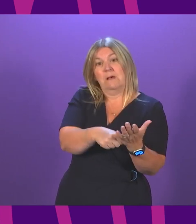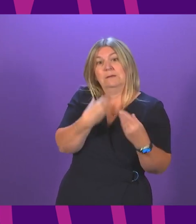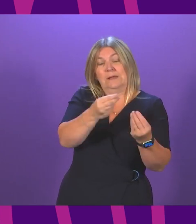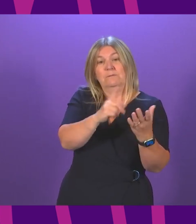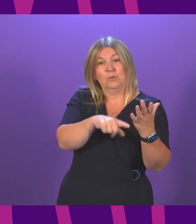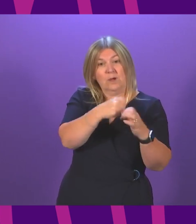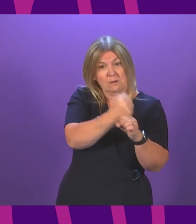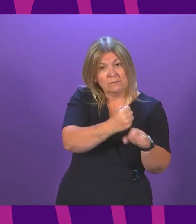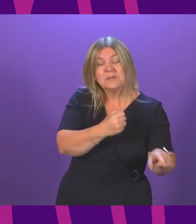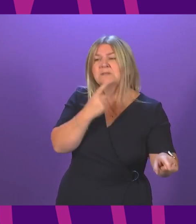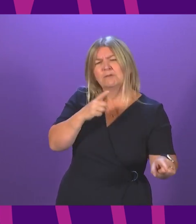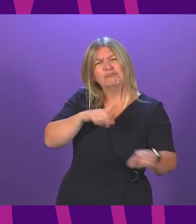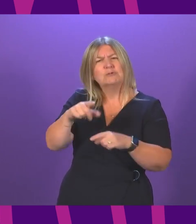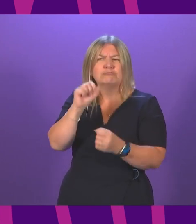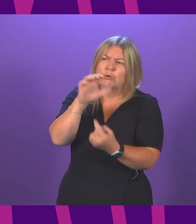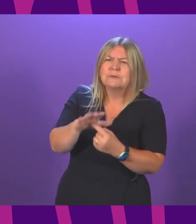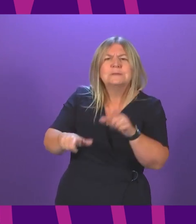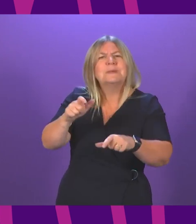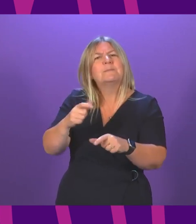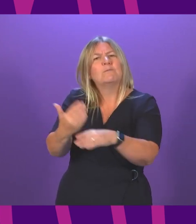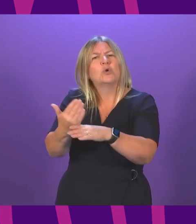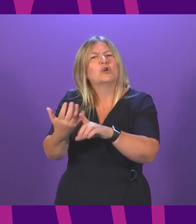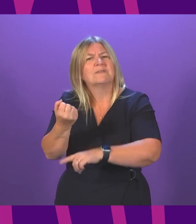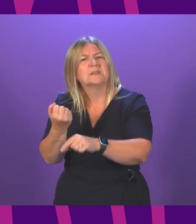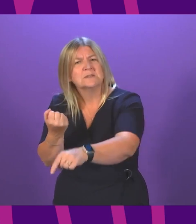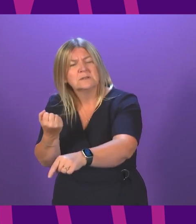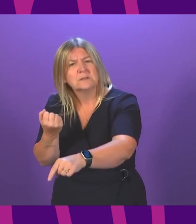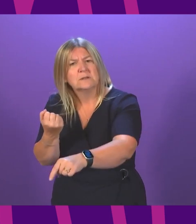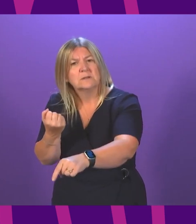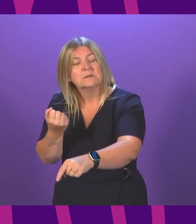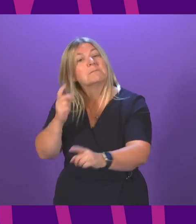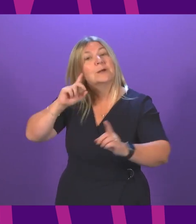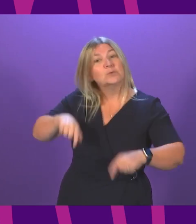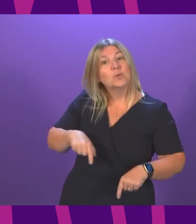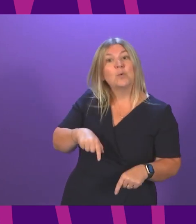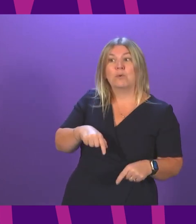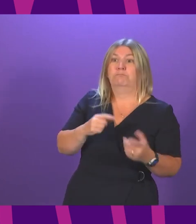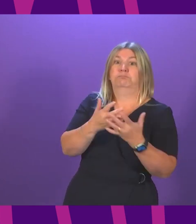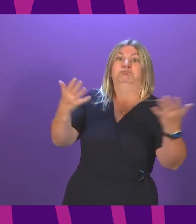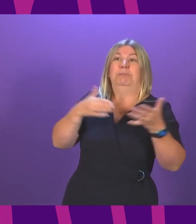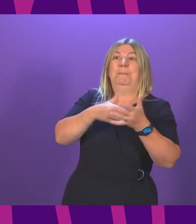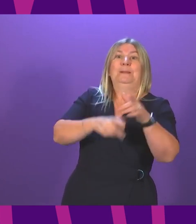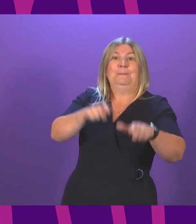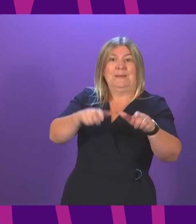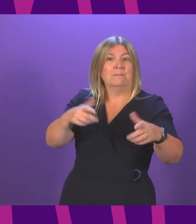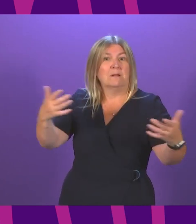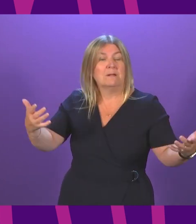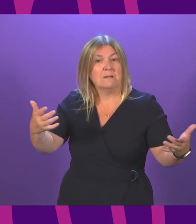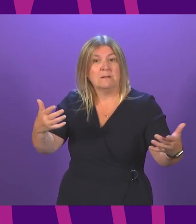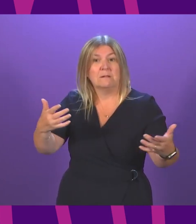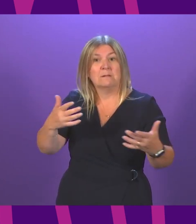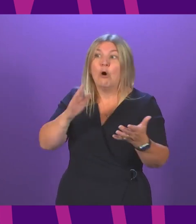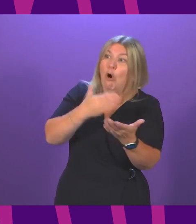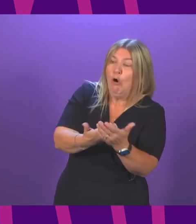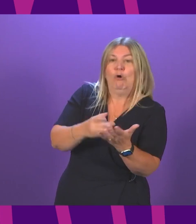prioritising getting people into work, ignoring the 1.7 million people on universal credit who the DWP don't expect